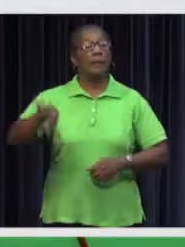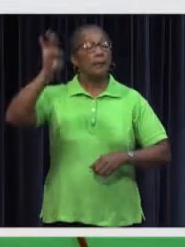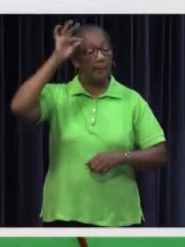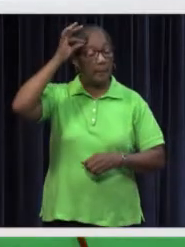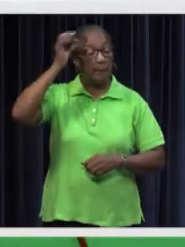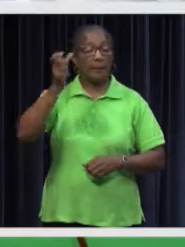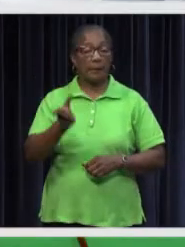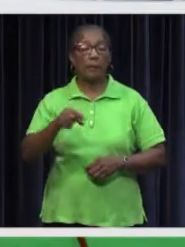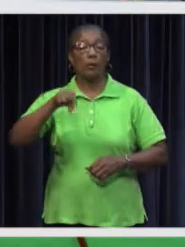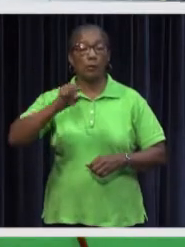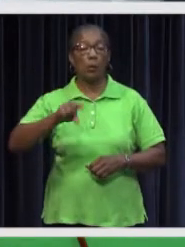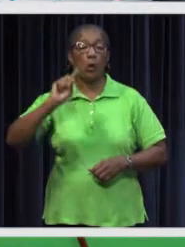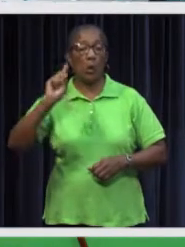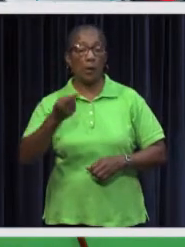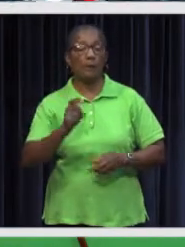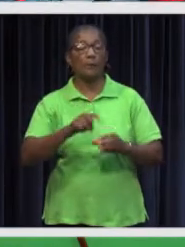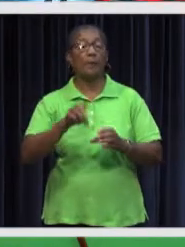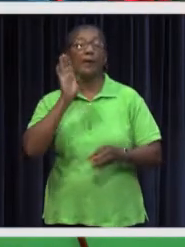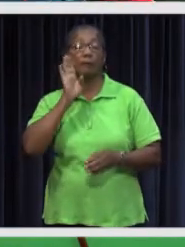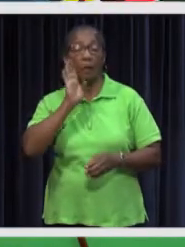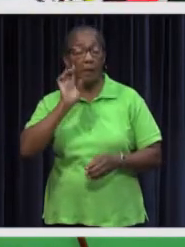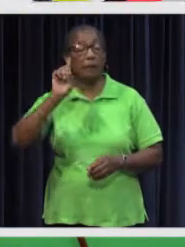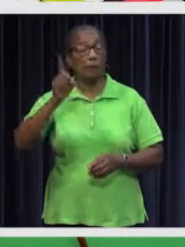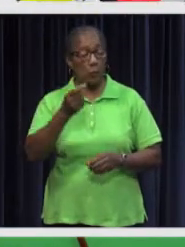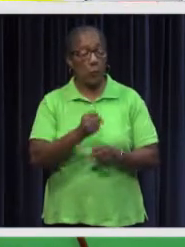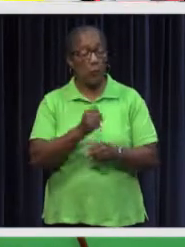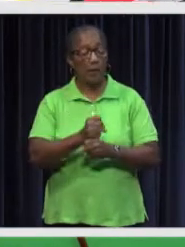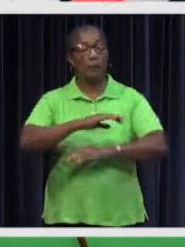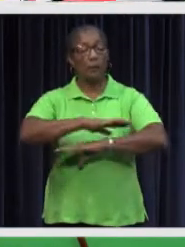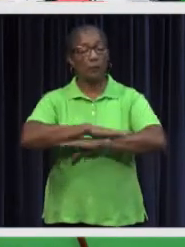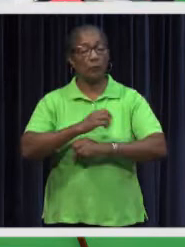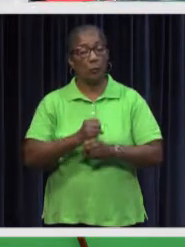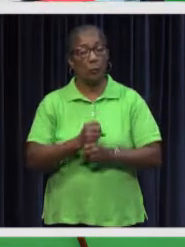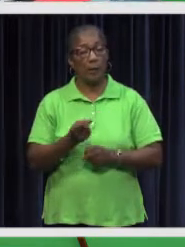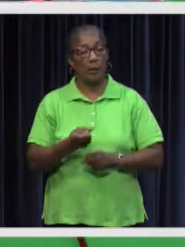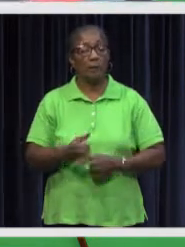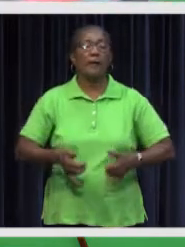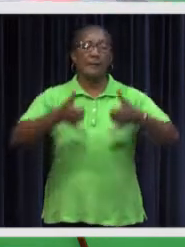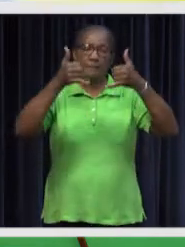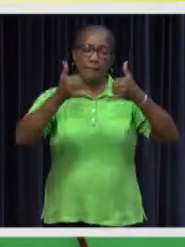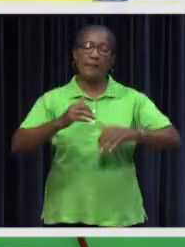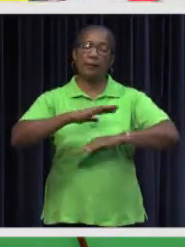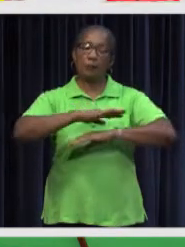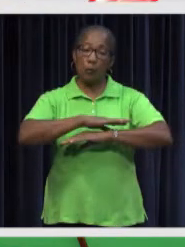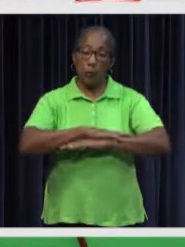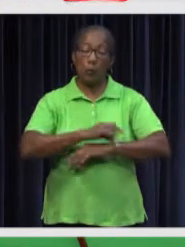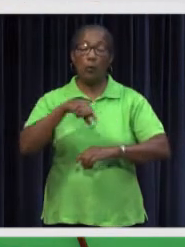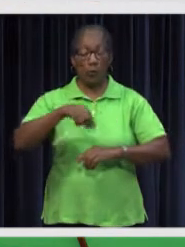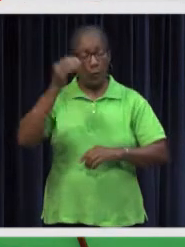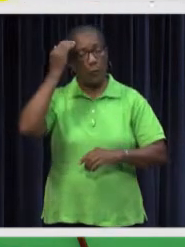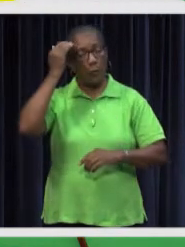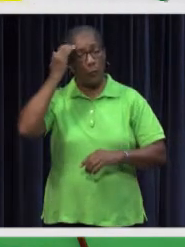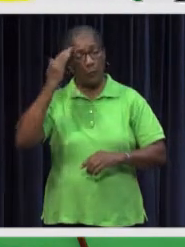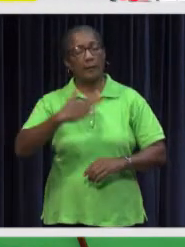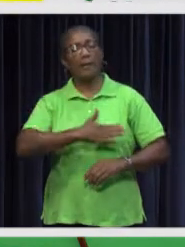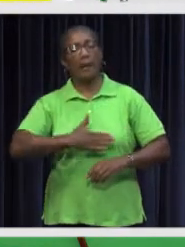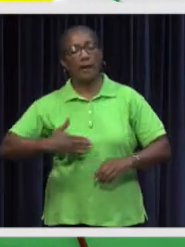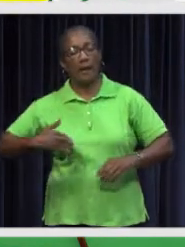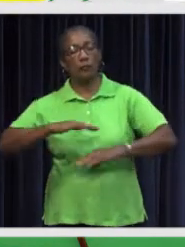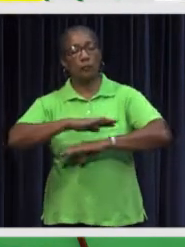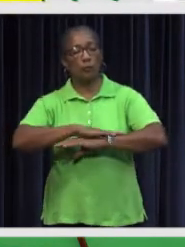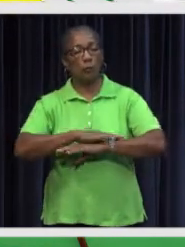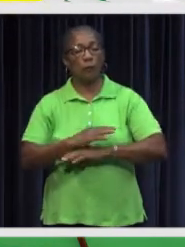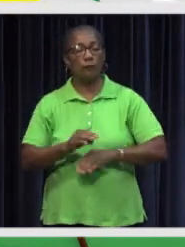Despite the Easter holidays, students are still busy with their schoolwork. Many schools are already anticipating the longer